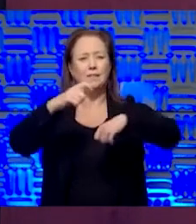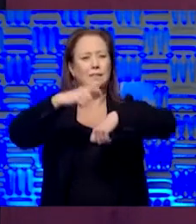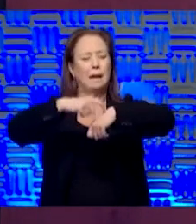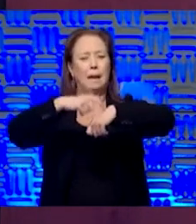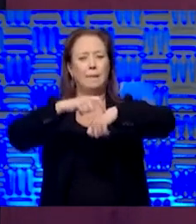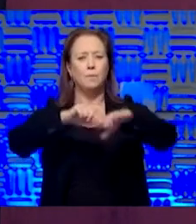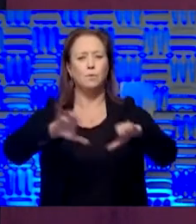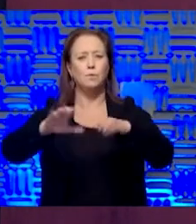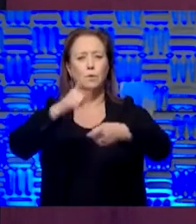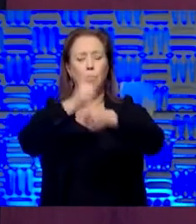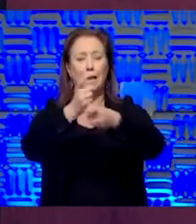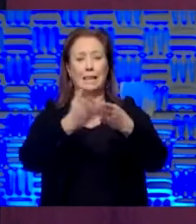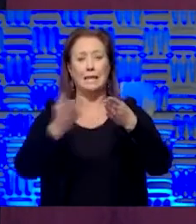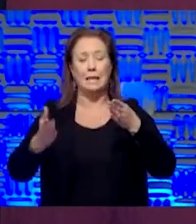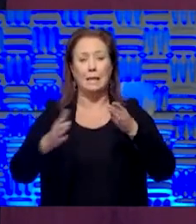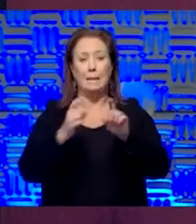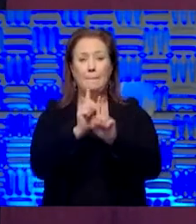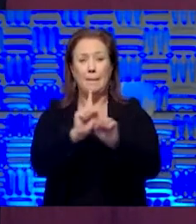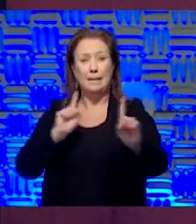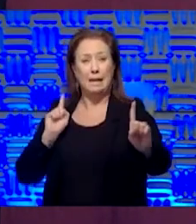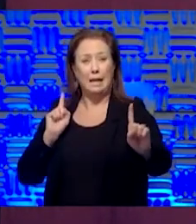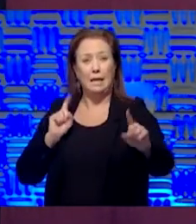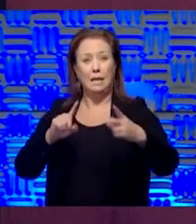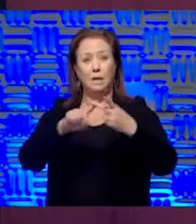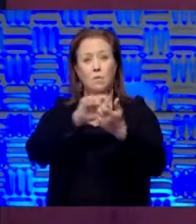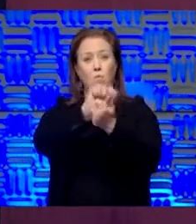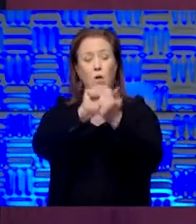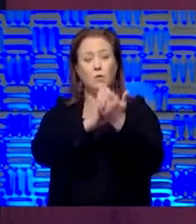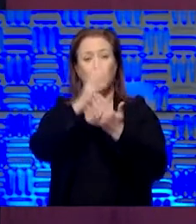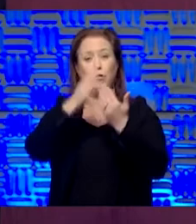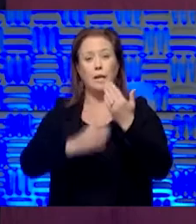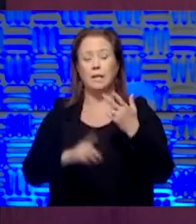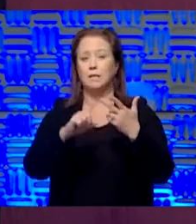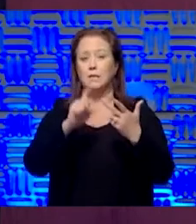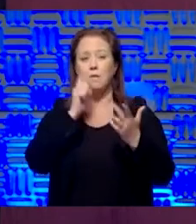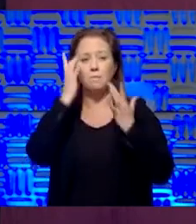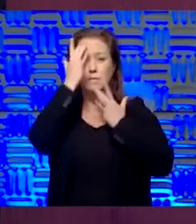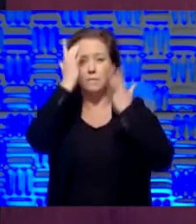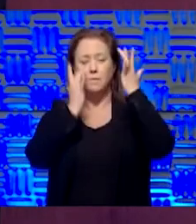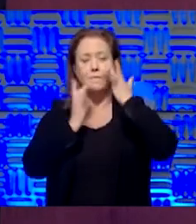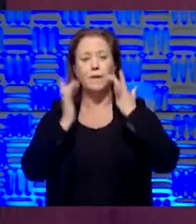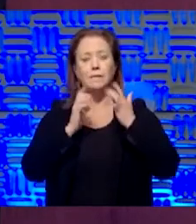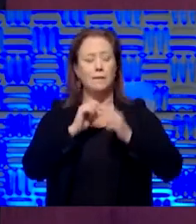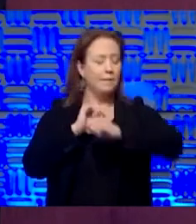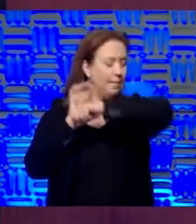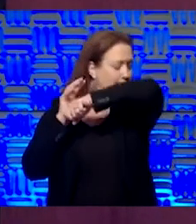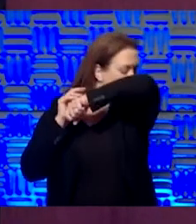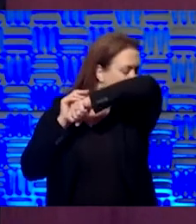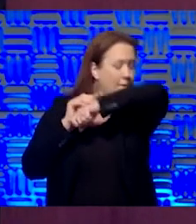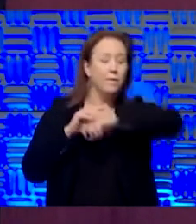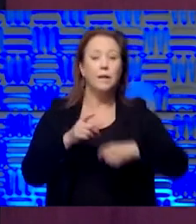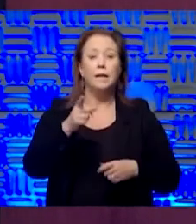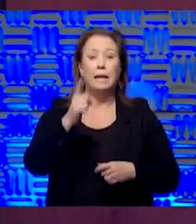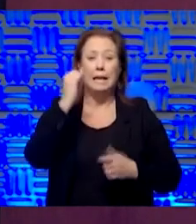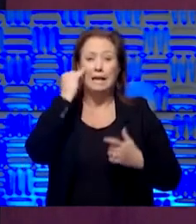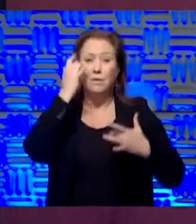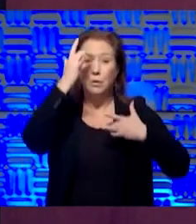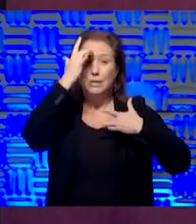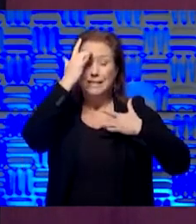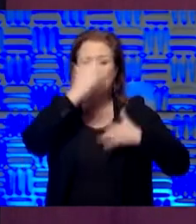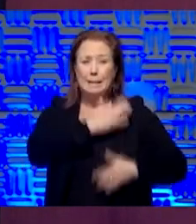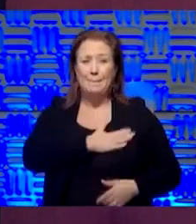the right thing. Maintain your distance. Wash your hands. Don't touch your face. Cough into your elbow. And if you're sick,